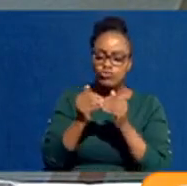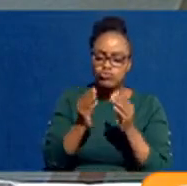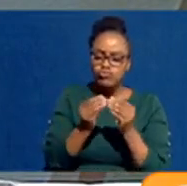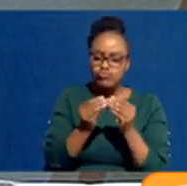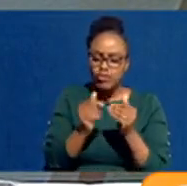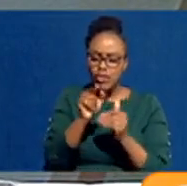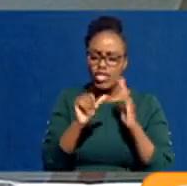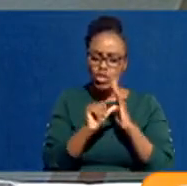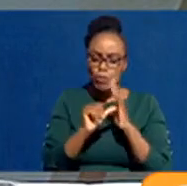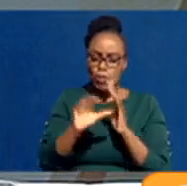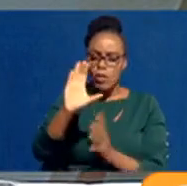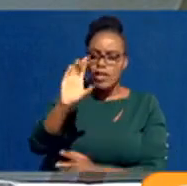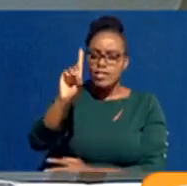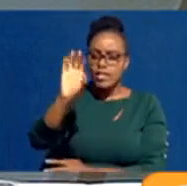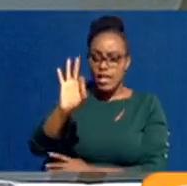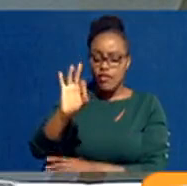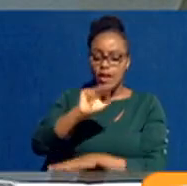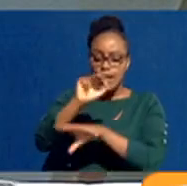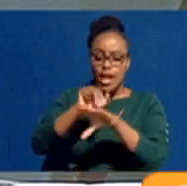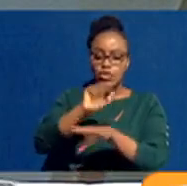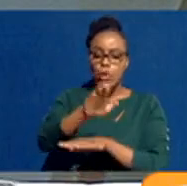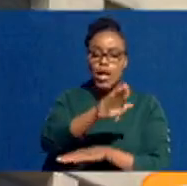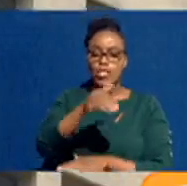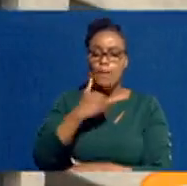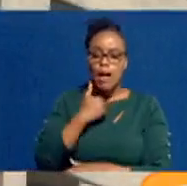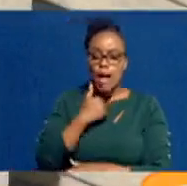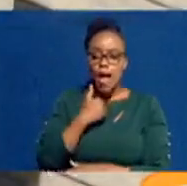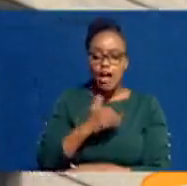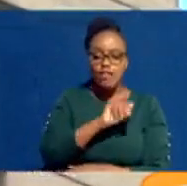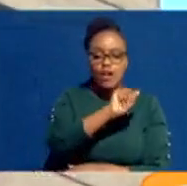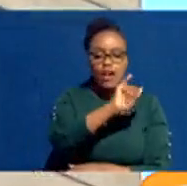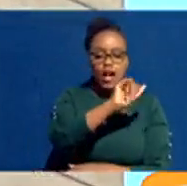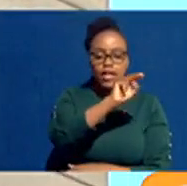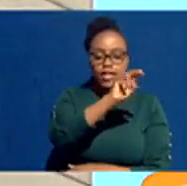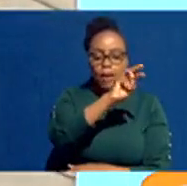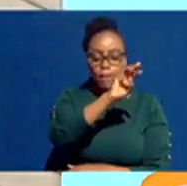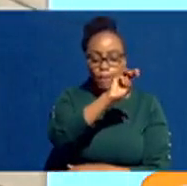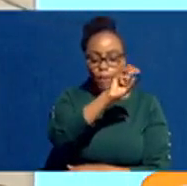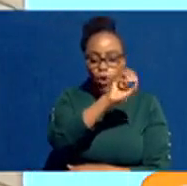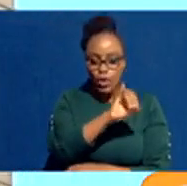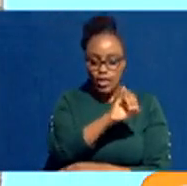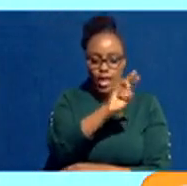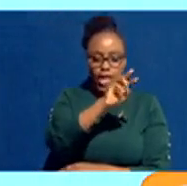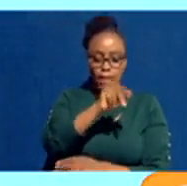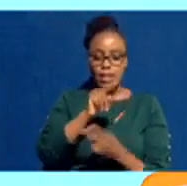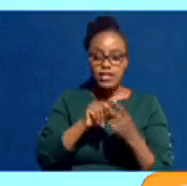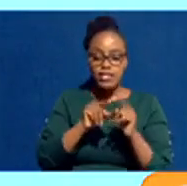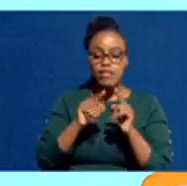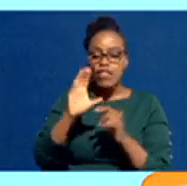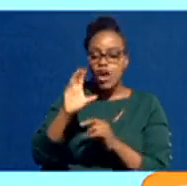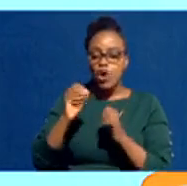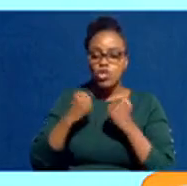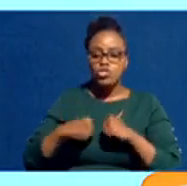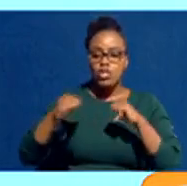CDF's stalemate. The National Assembly will have Aina Boy MP Samuel Chepconga as co-chair